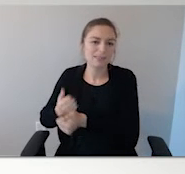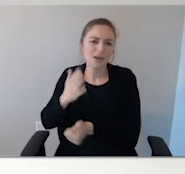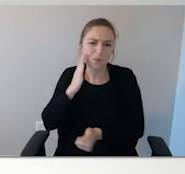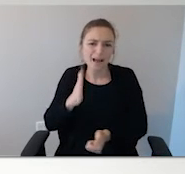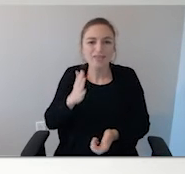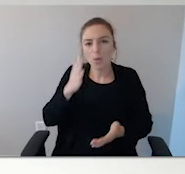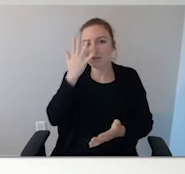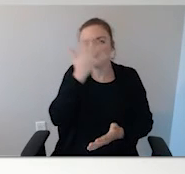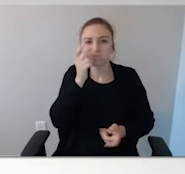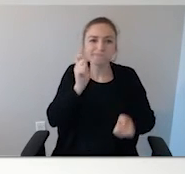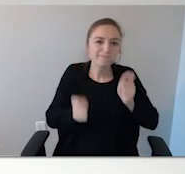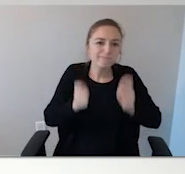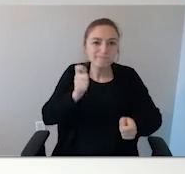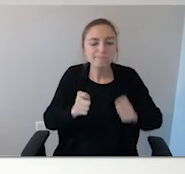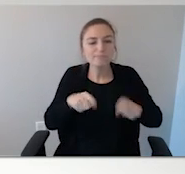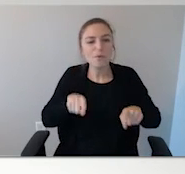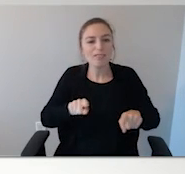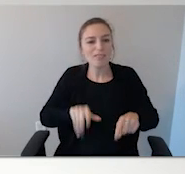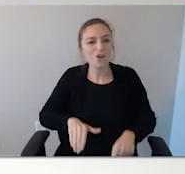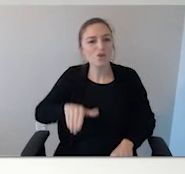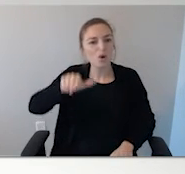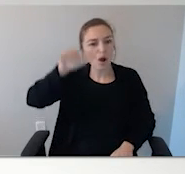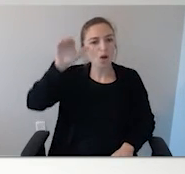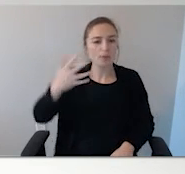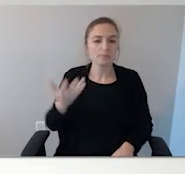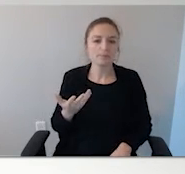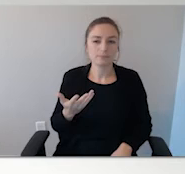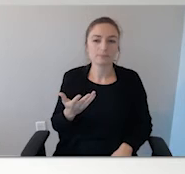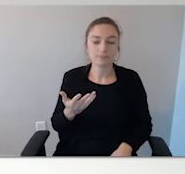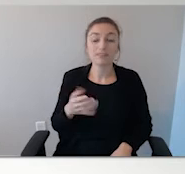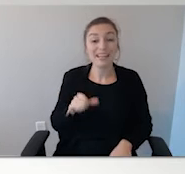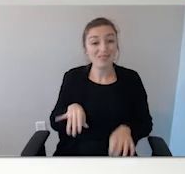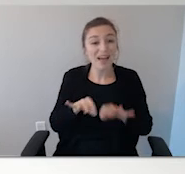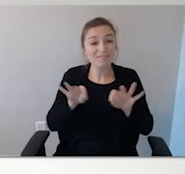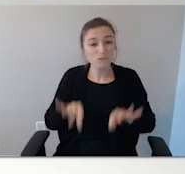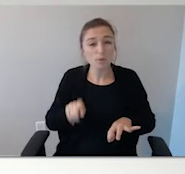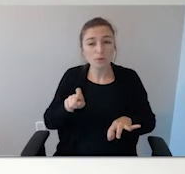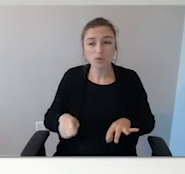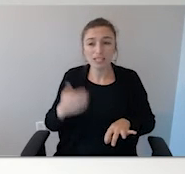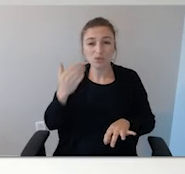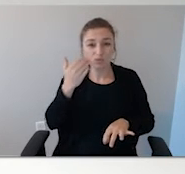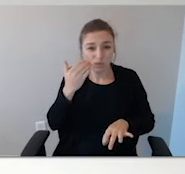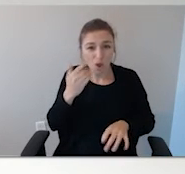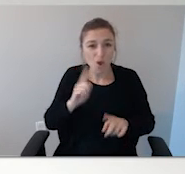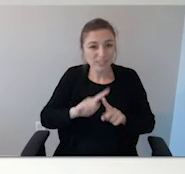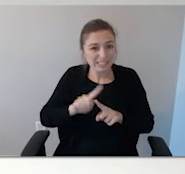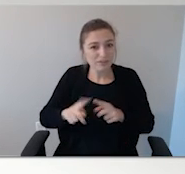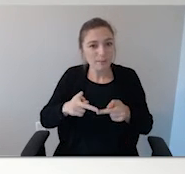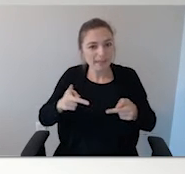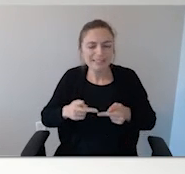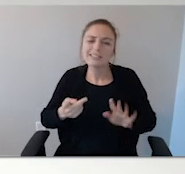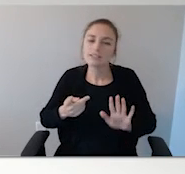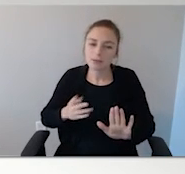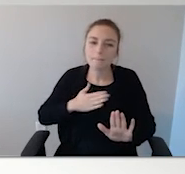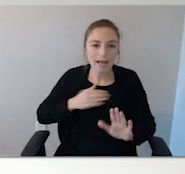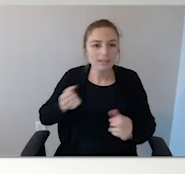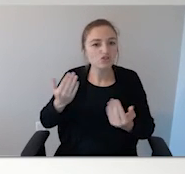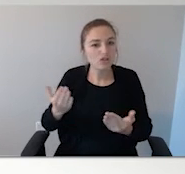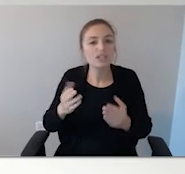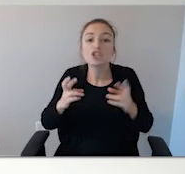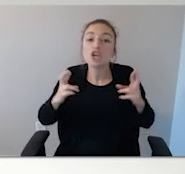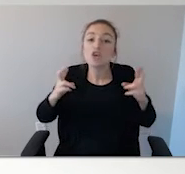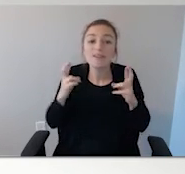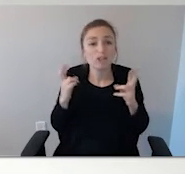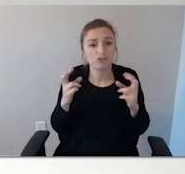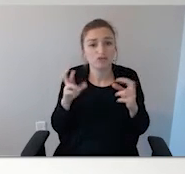available. You want to make sure that form is someplace you can put your hands on it. That's why I suggest the refrigerator. That's where we put all of our kids' artwork,